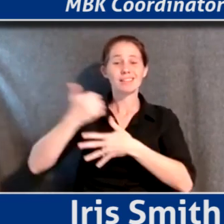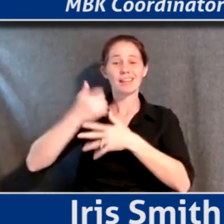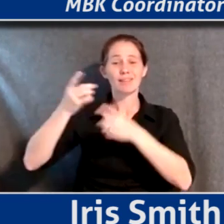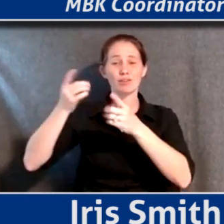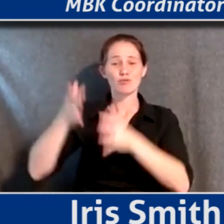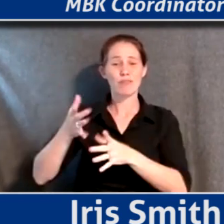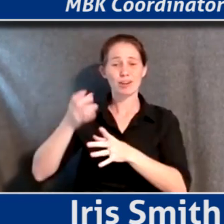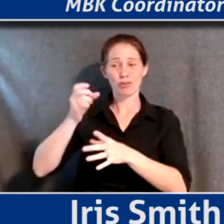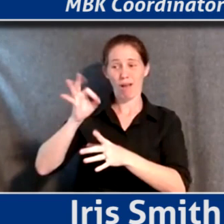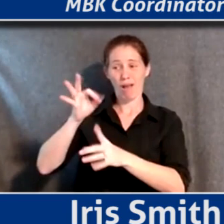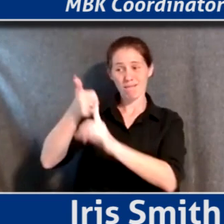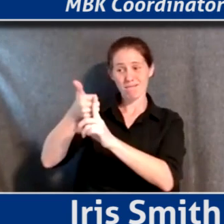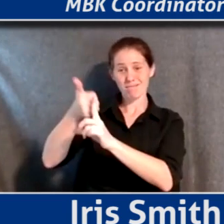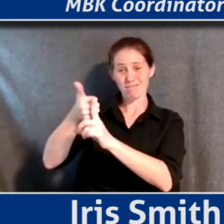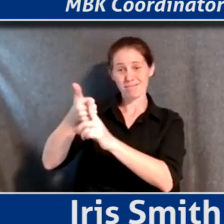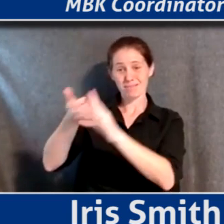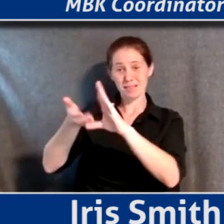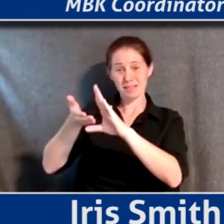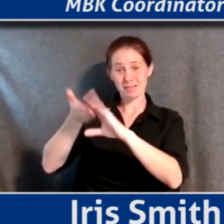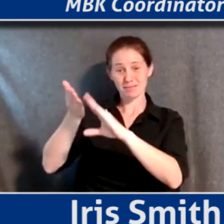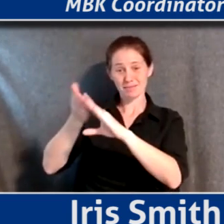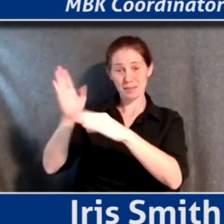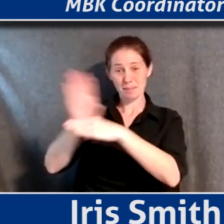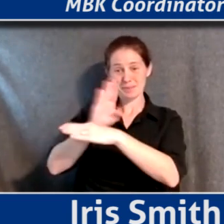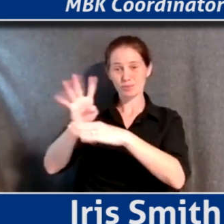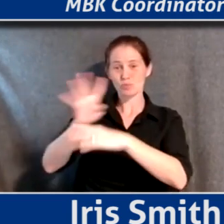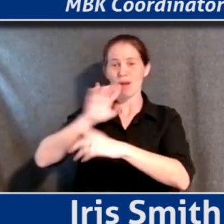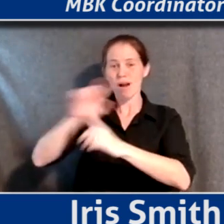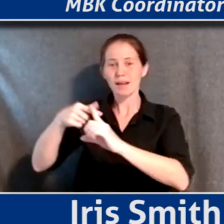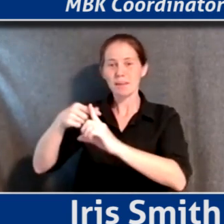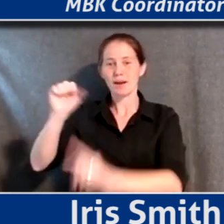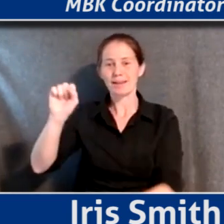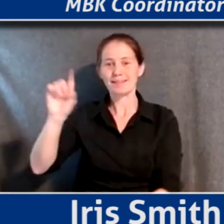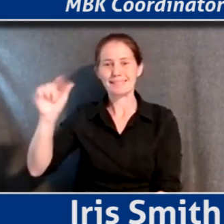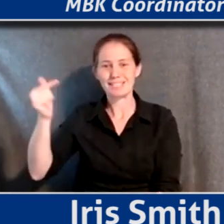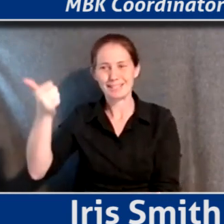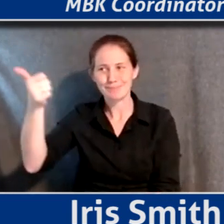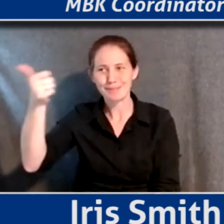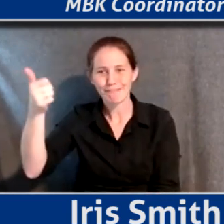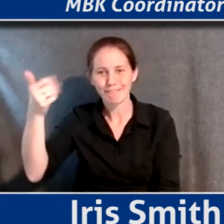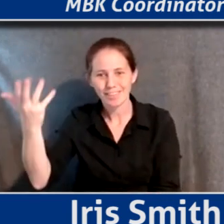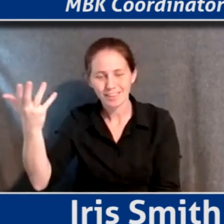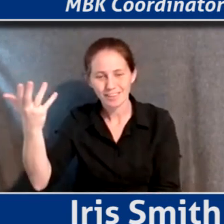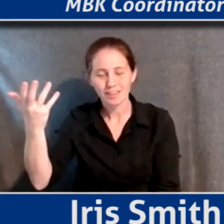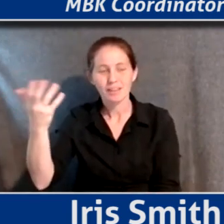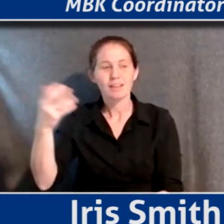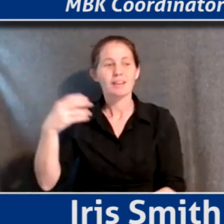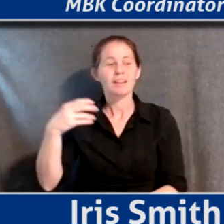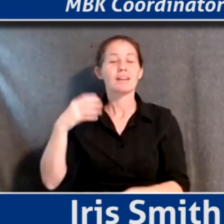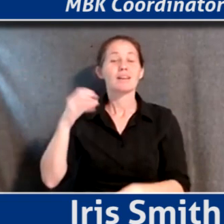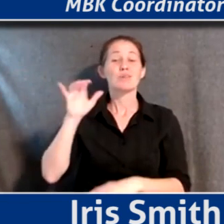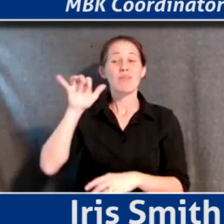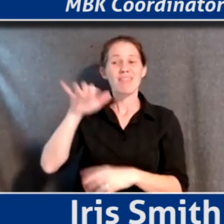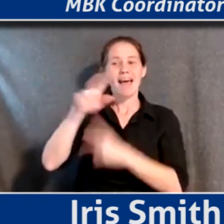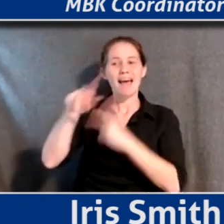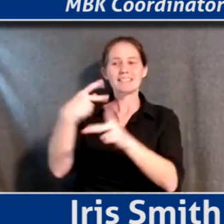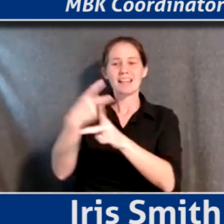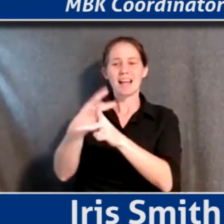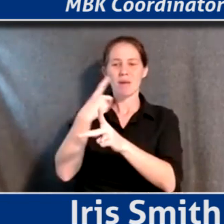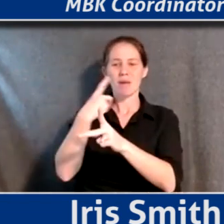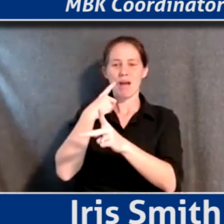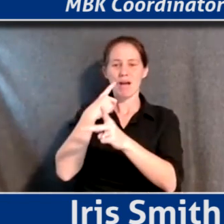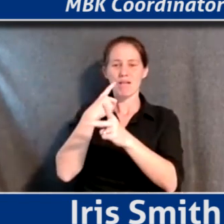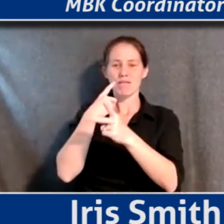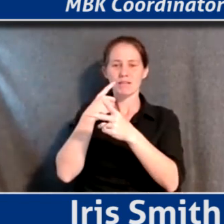of the plant was talking about the SDGs. You know, and so it's that type of executive